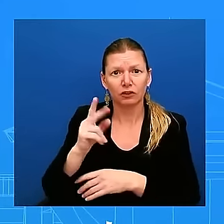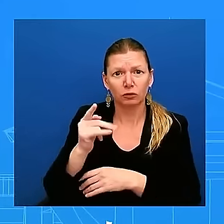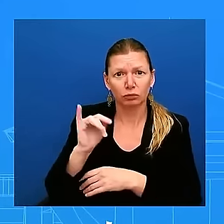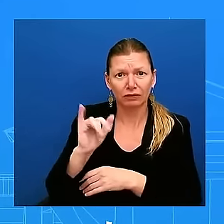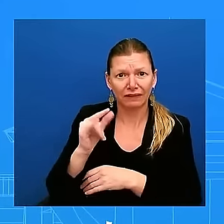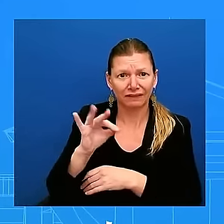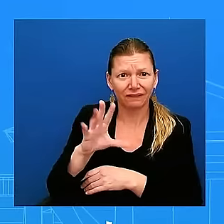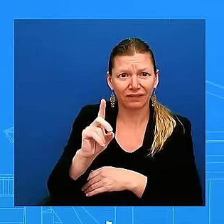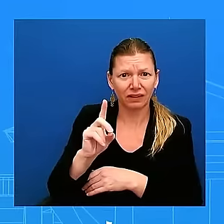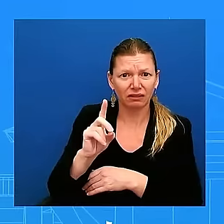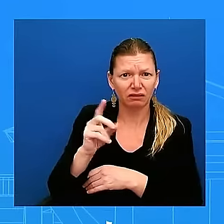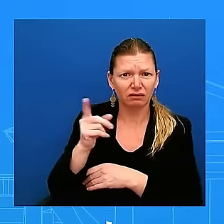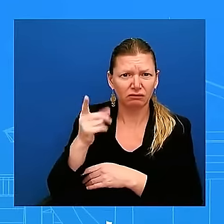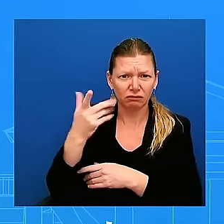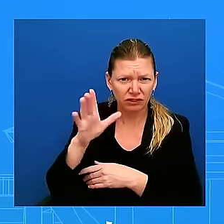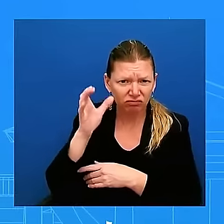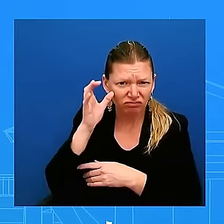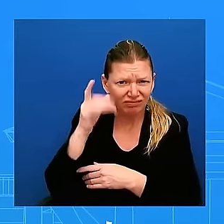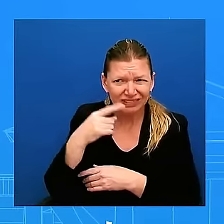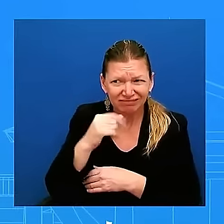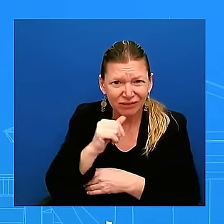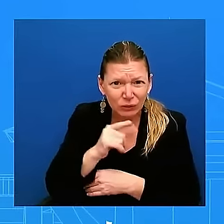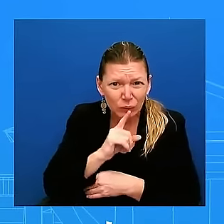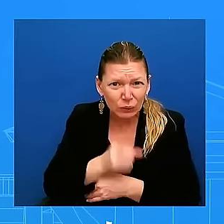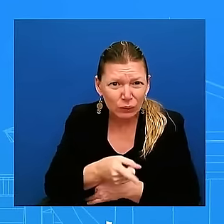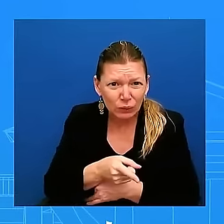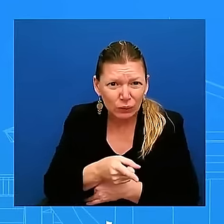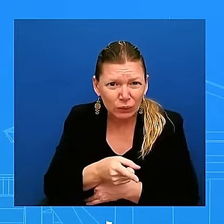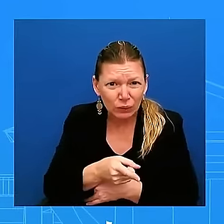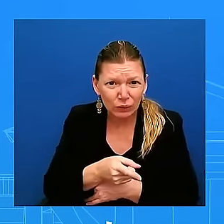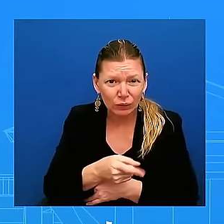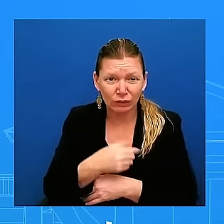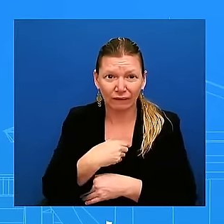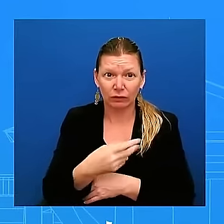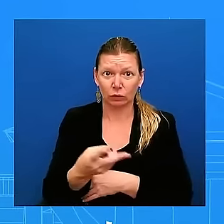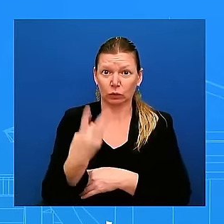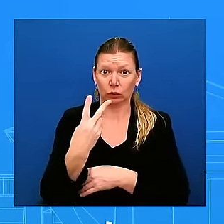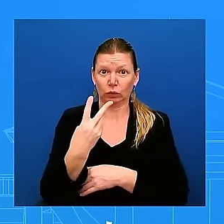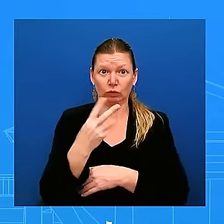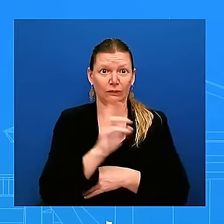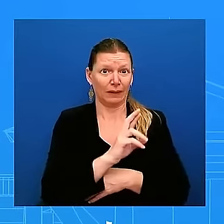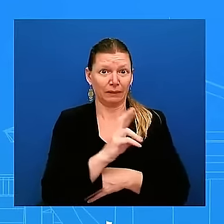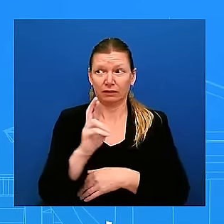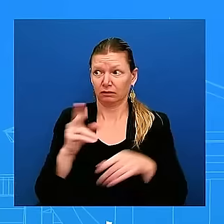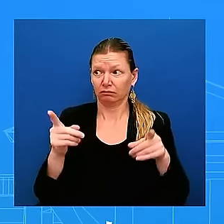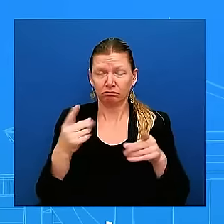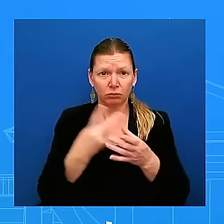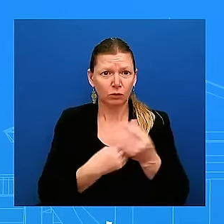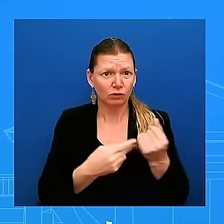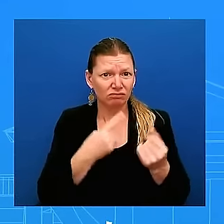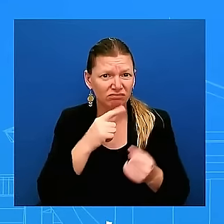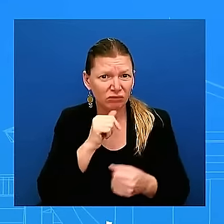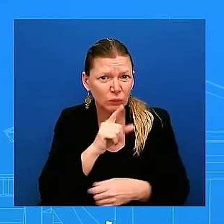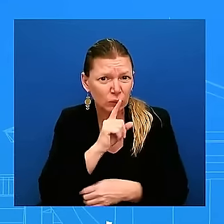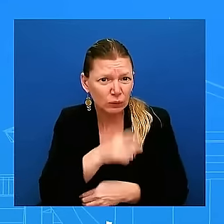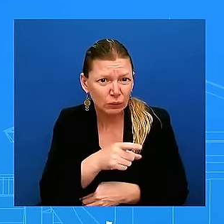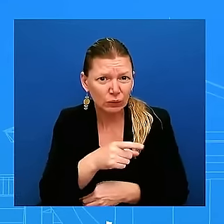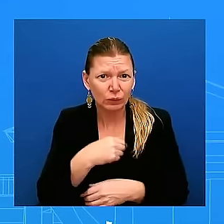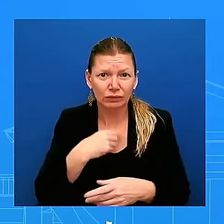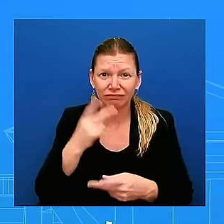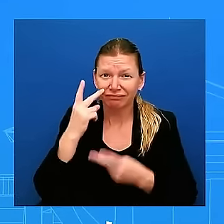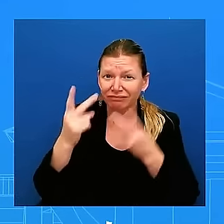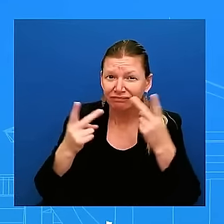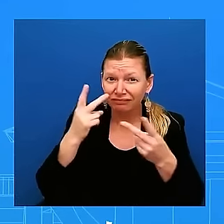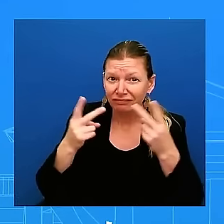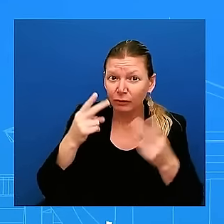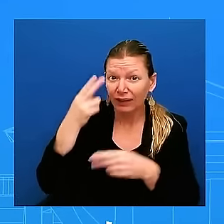we've seen what that has done to the haitian in in this instance the haitian population uh and it is not right it is not okay